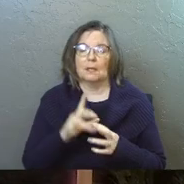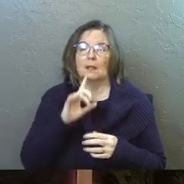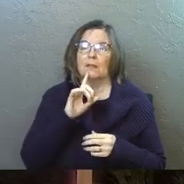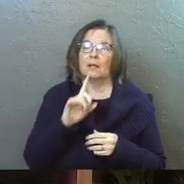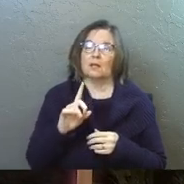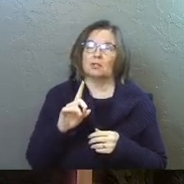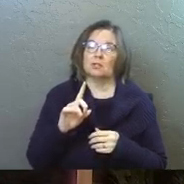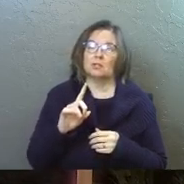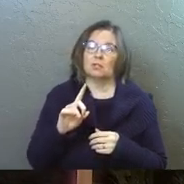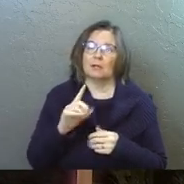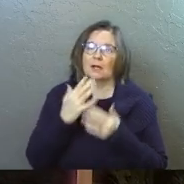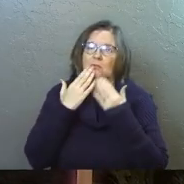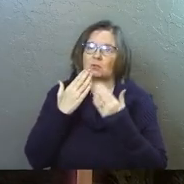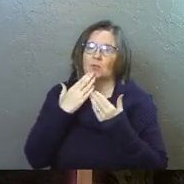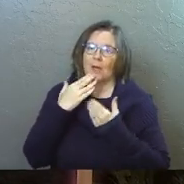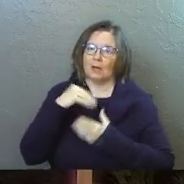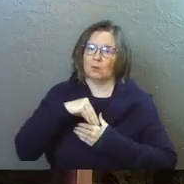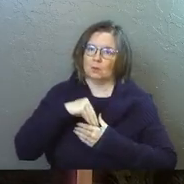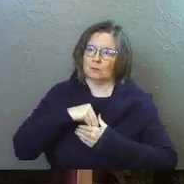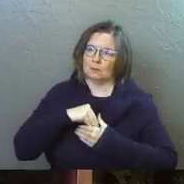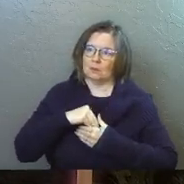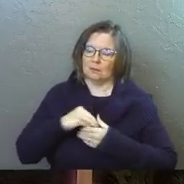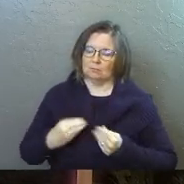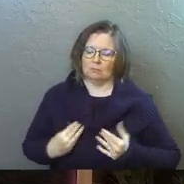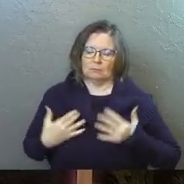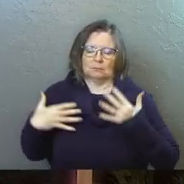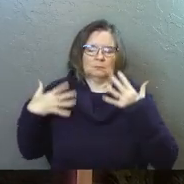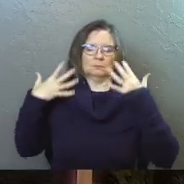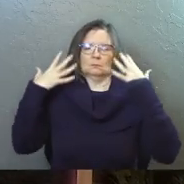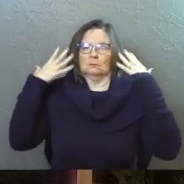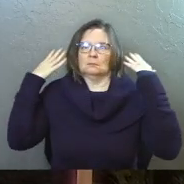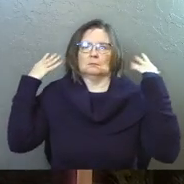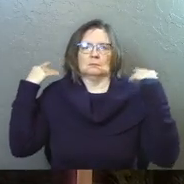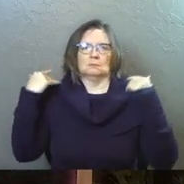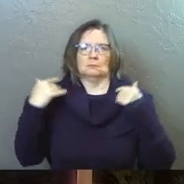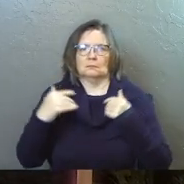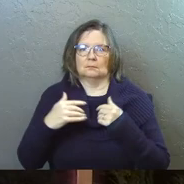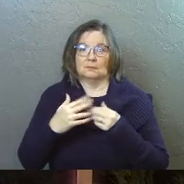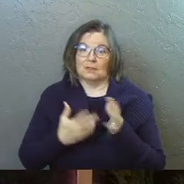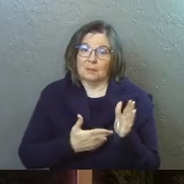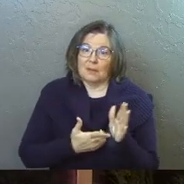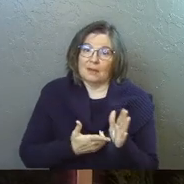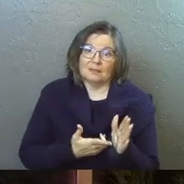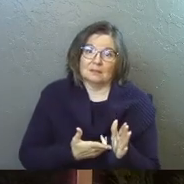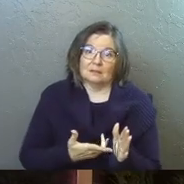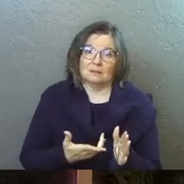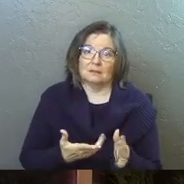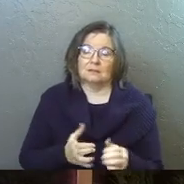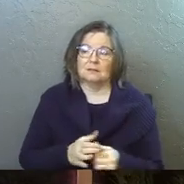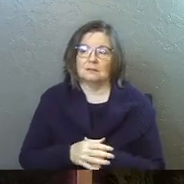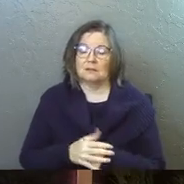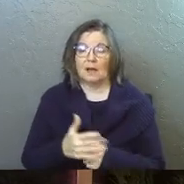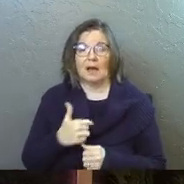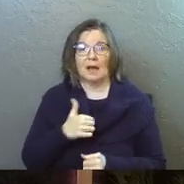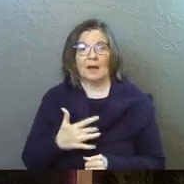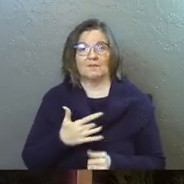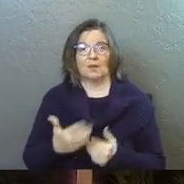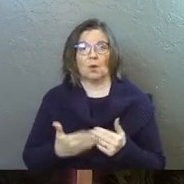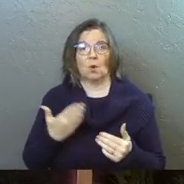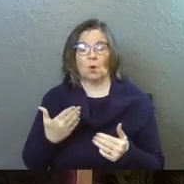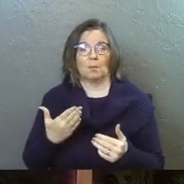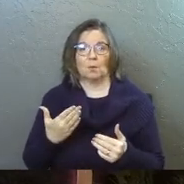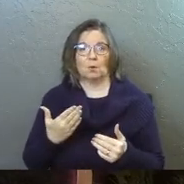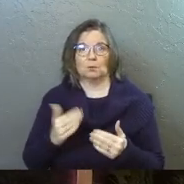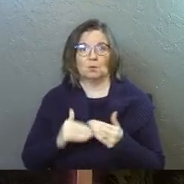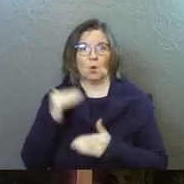there's a, there's a gratitude that comes over you. Uh, to be honest, um, I feel almost